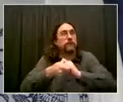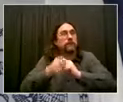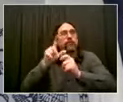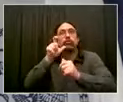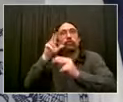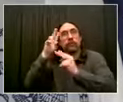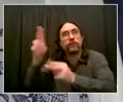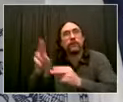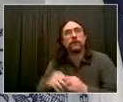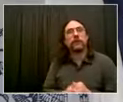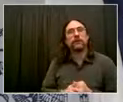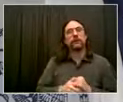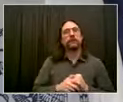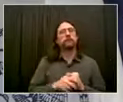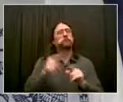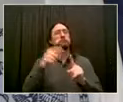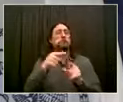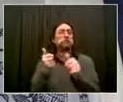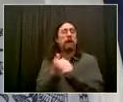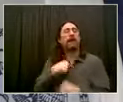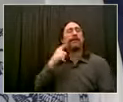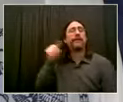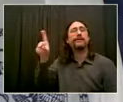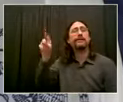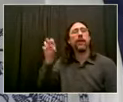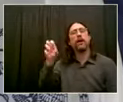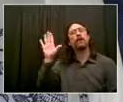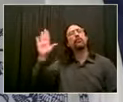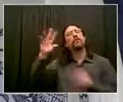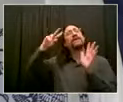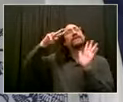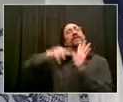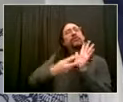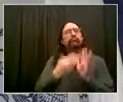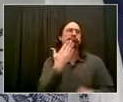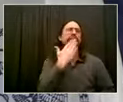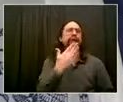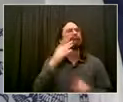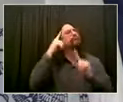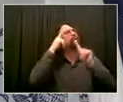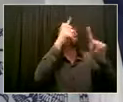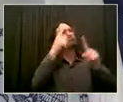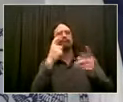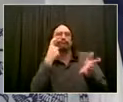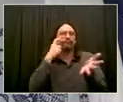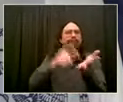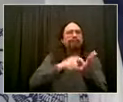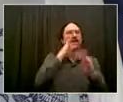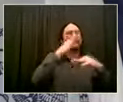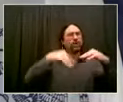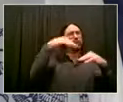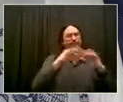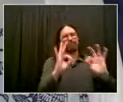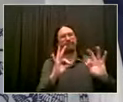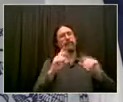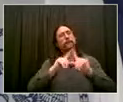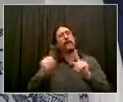statue review committee back in 2018